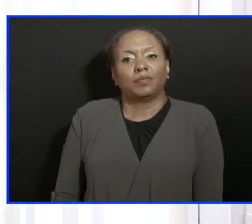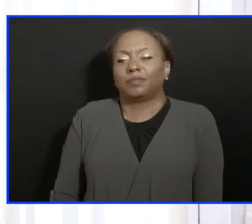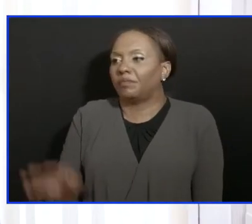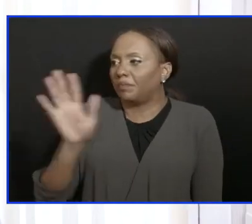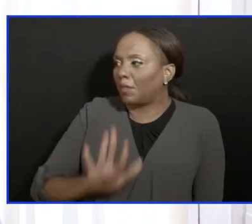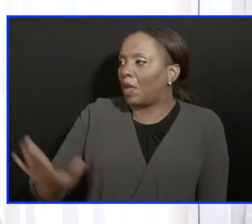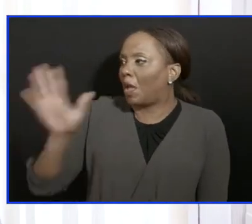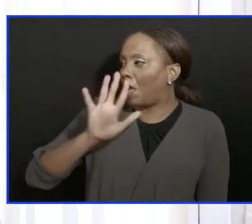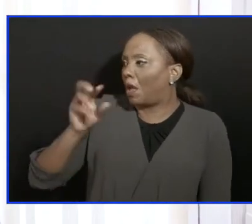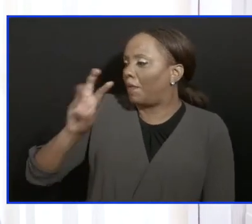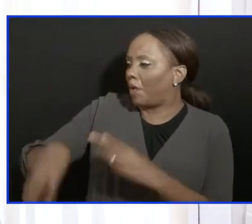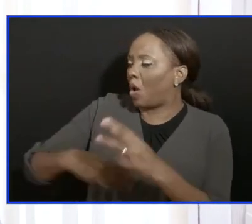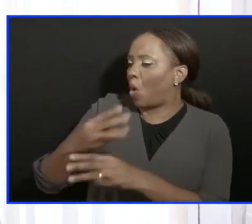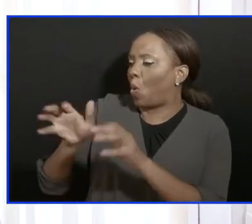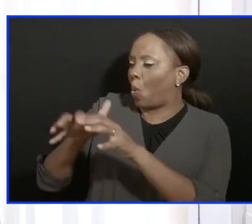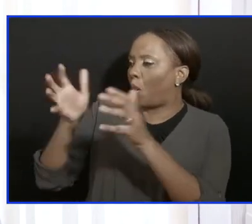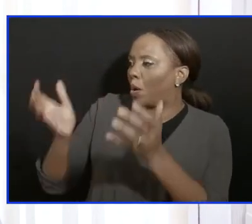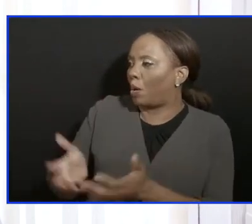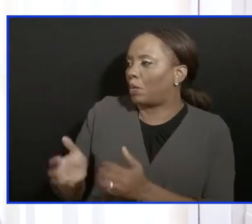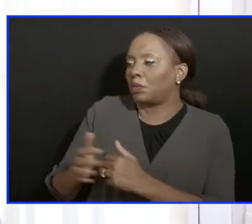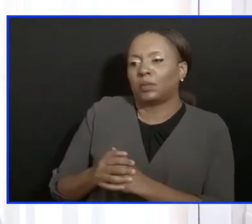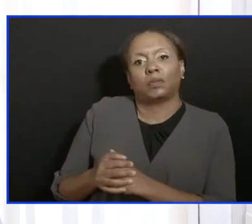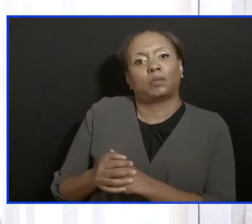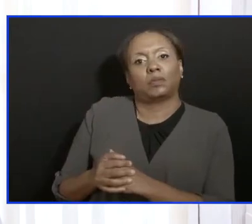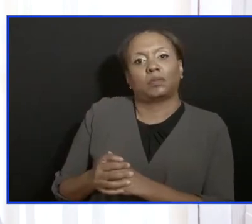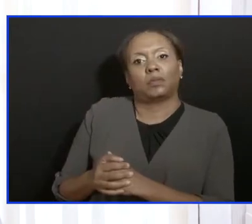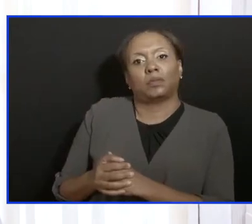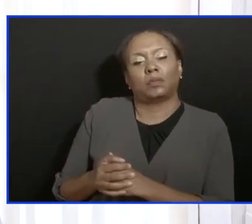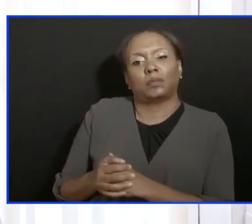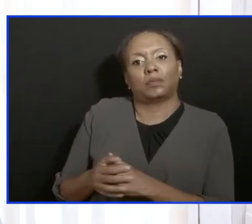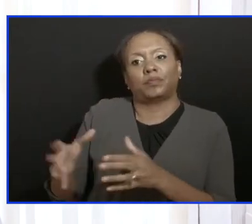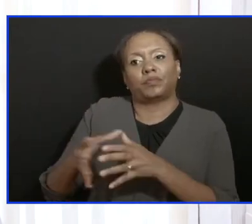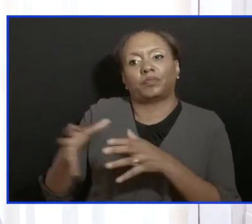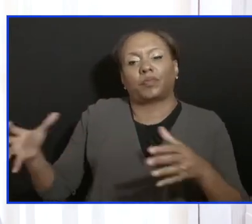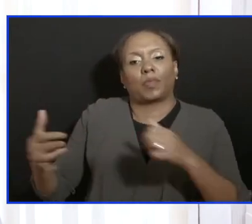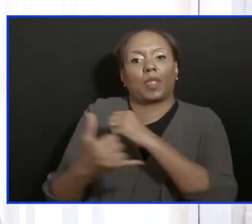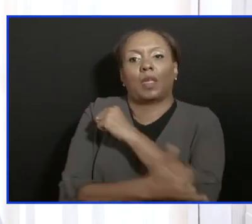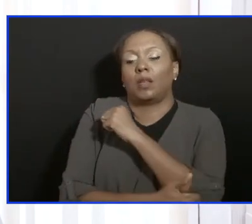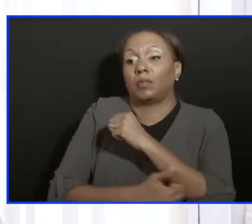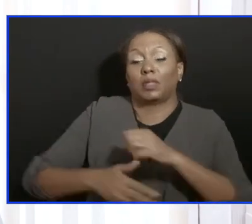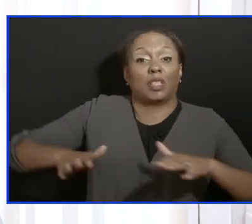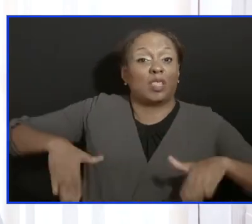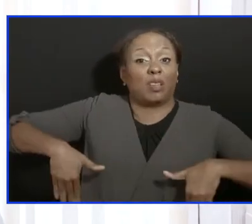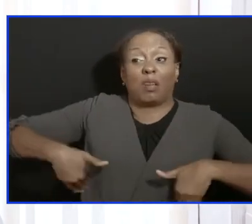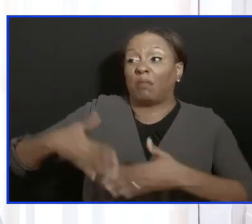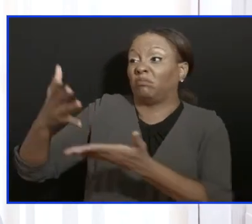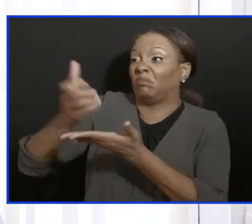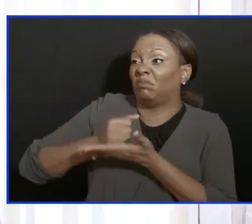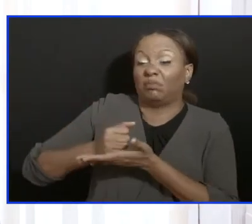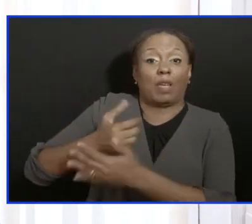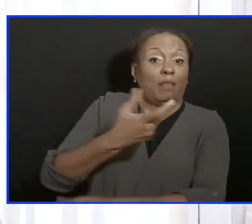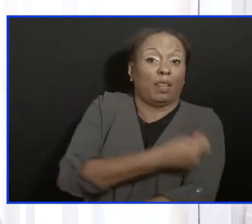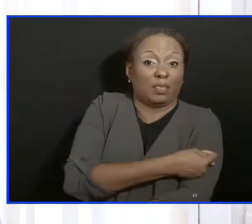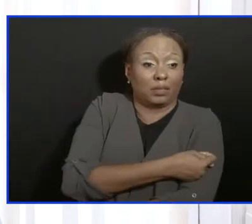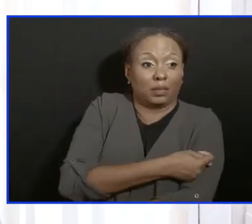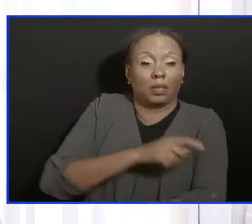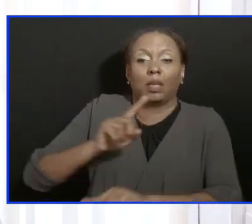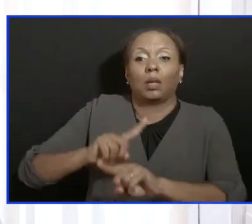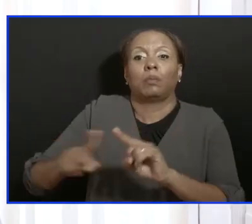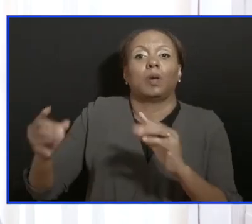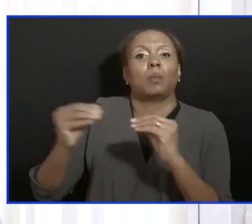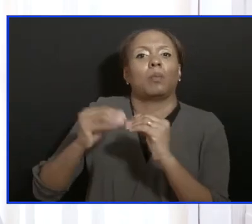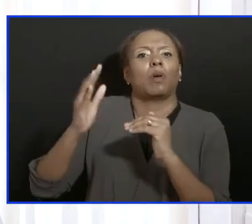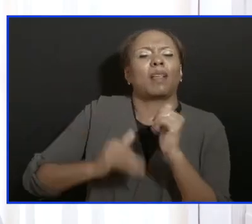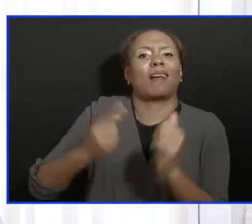More than half the world's population, it is true that they got a lot of countries who ain't get vaccines yet, but more than half the world's population have